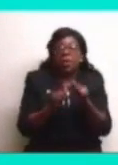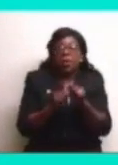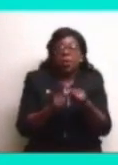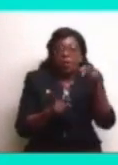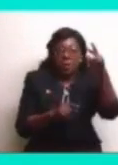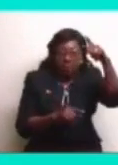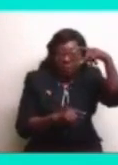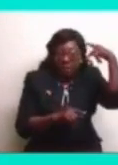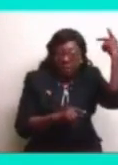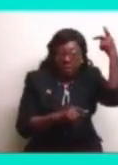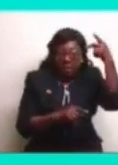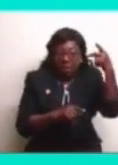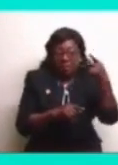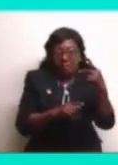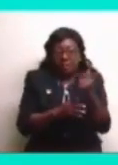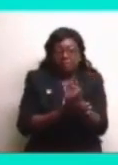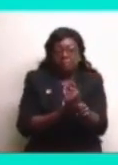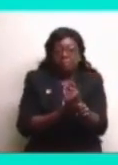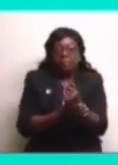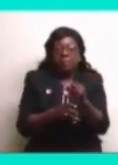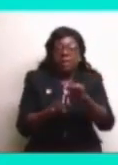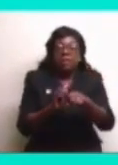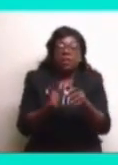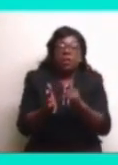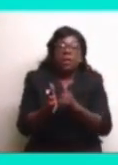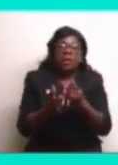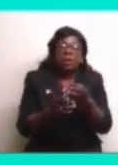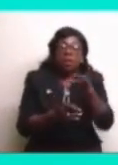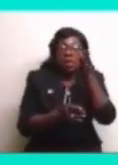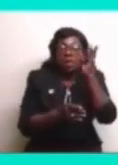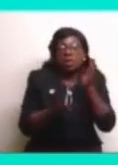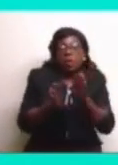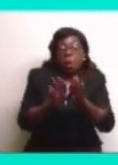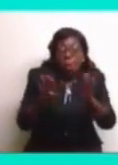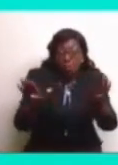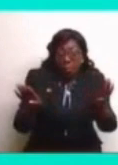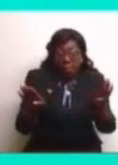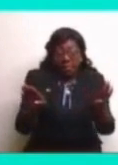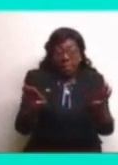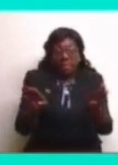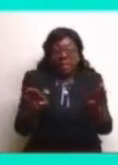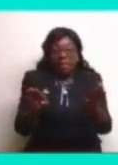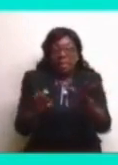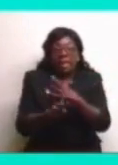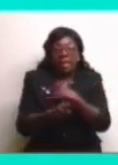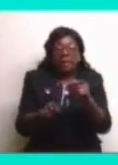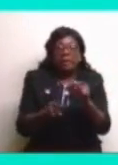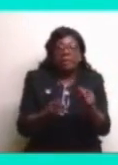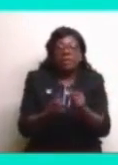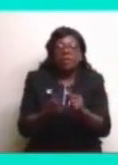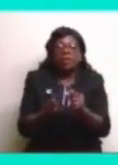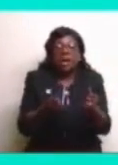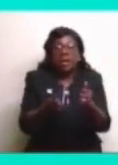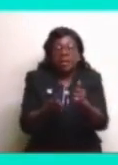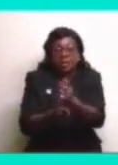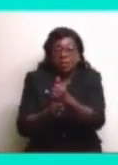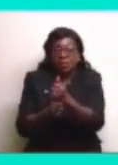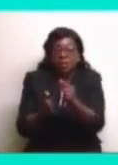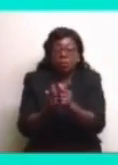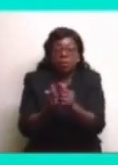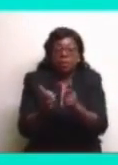themselves are experienced. And it was open. There was no guile associated with it.